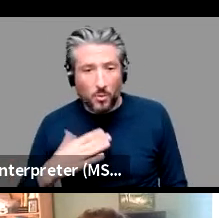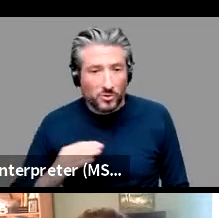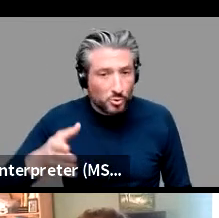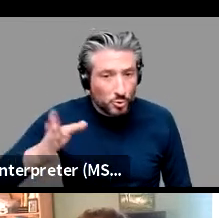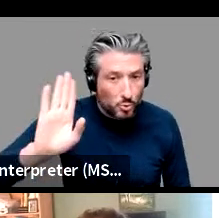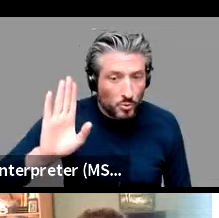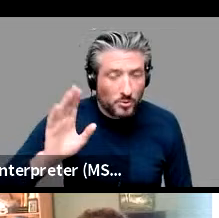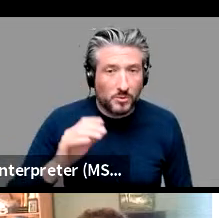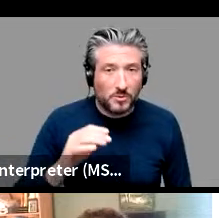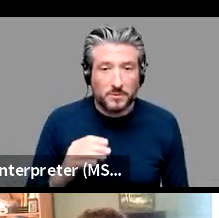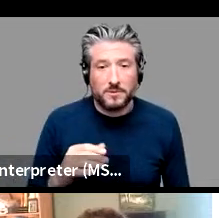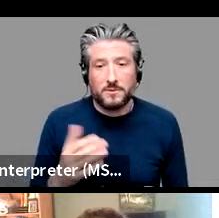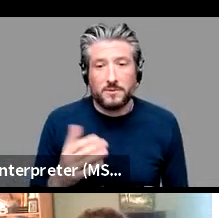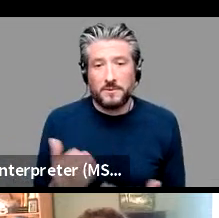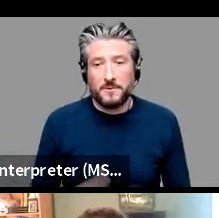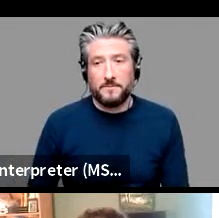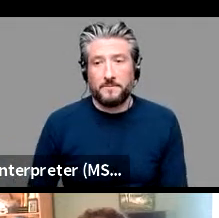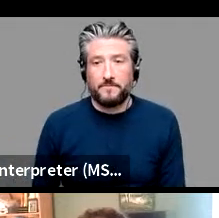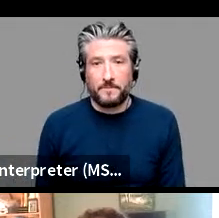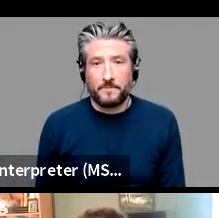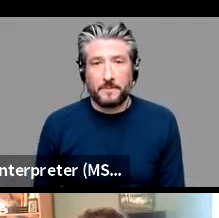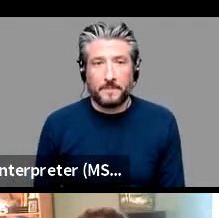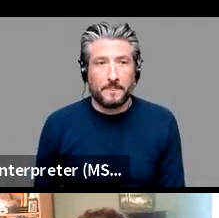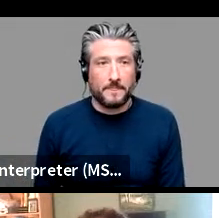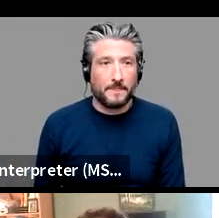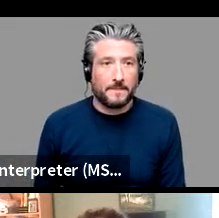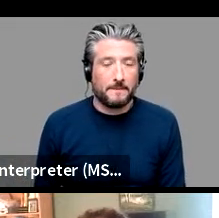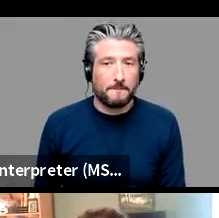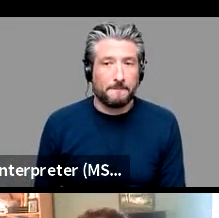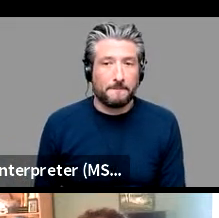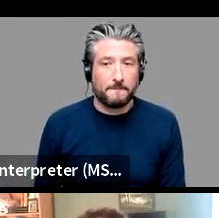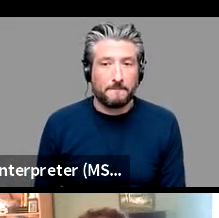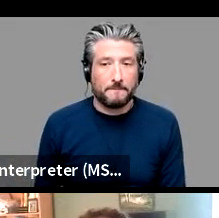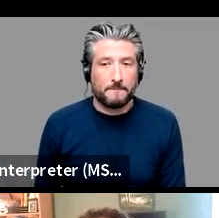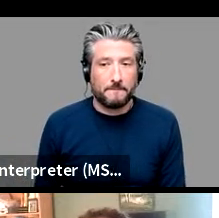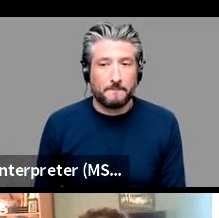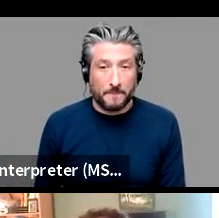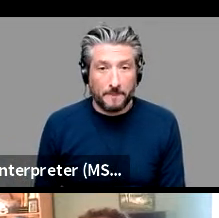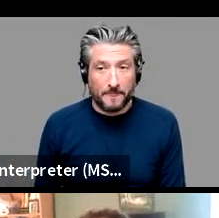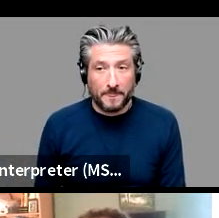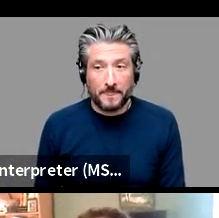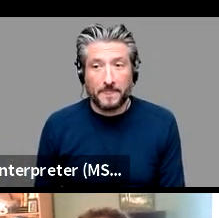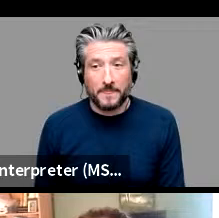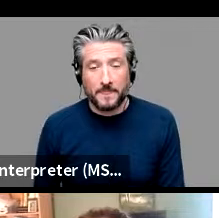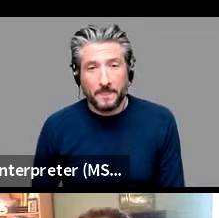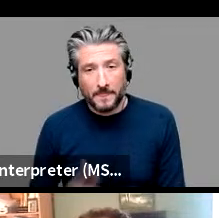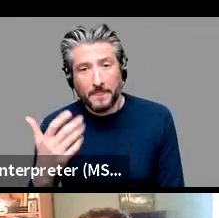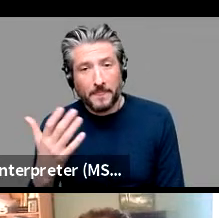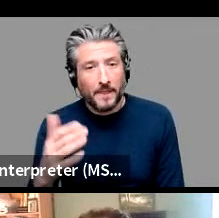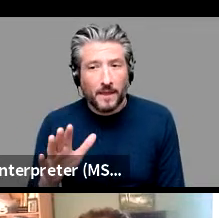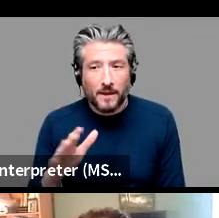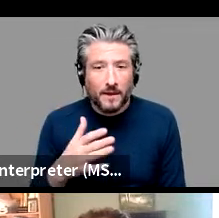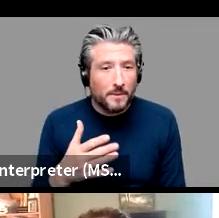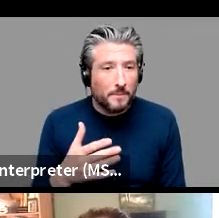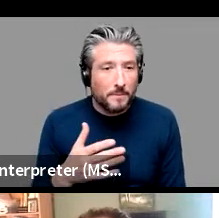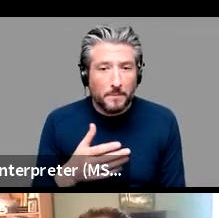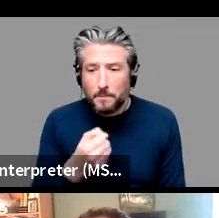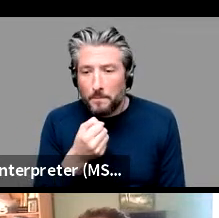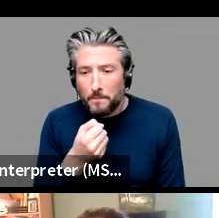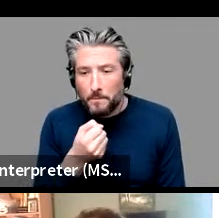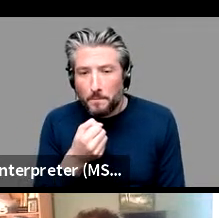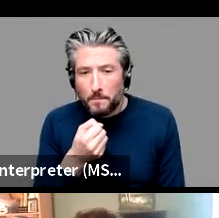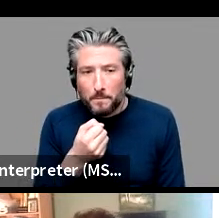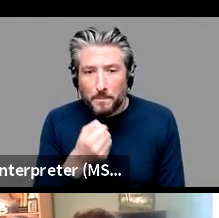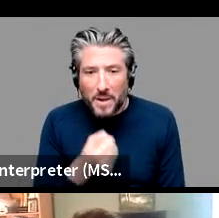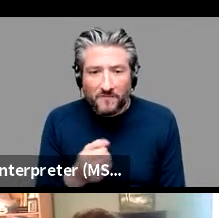off but that might not be a signal oh um oh it wasn't it wasn't actually a single but um signal but